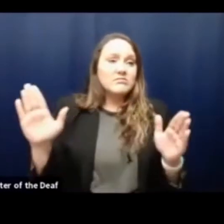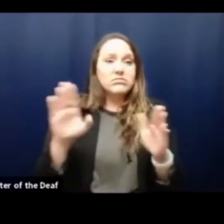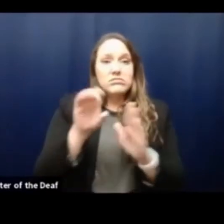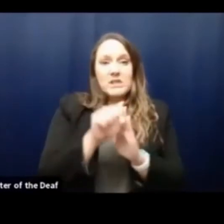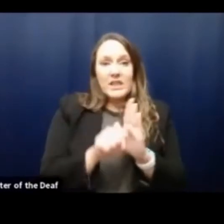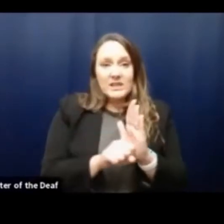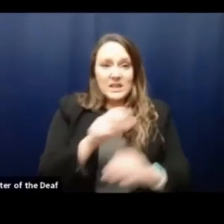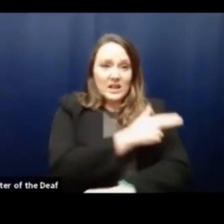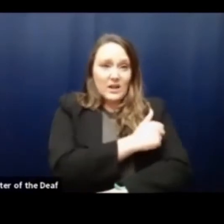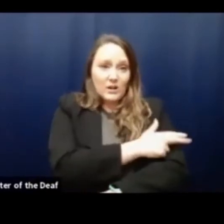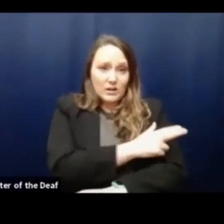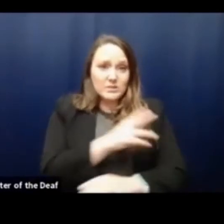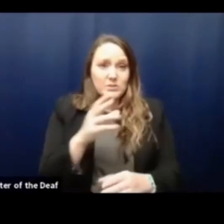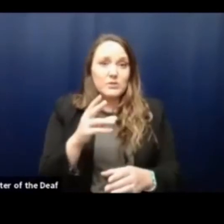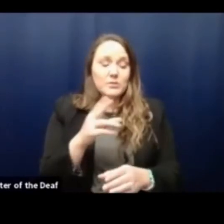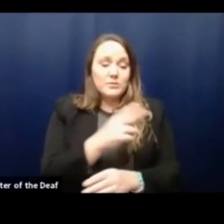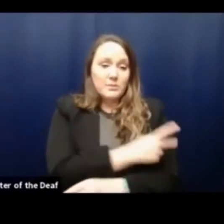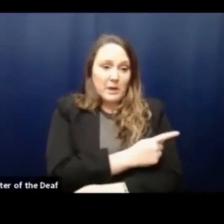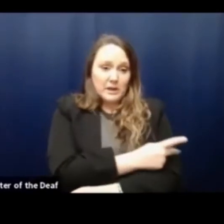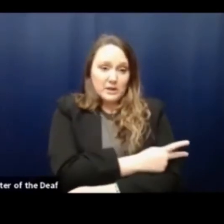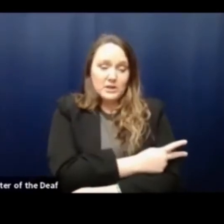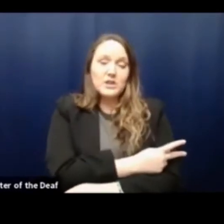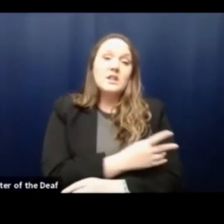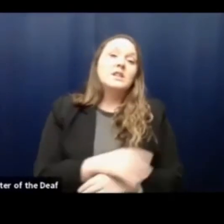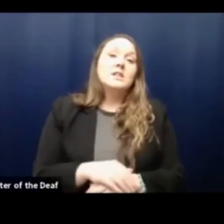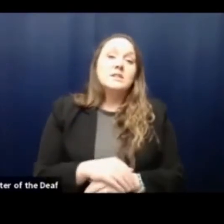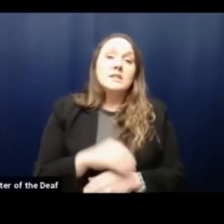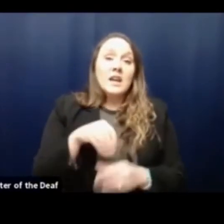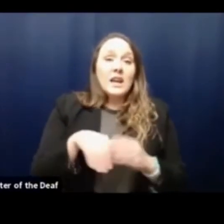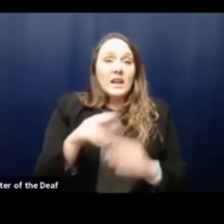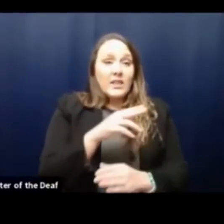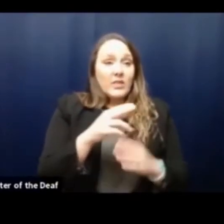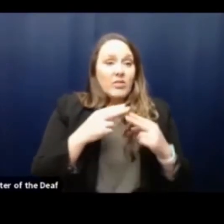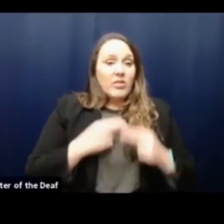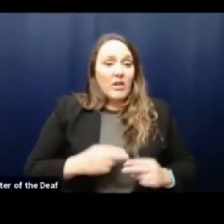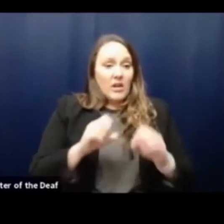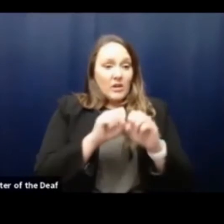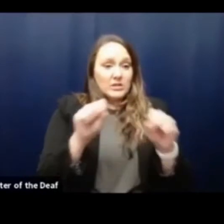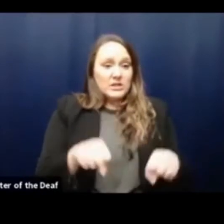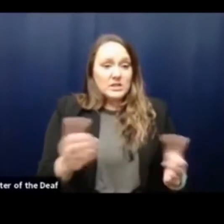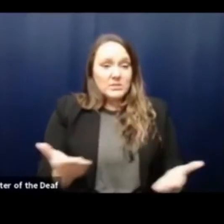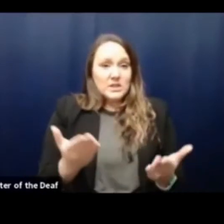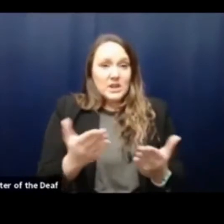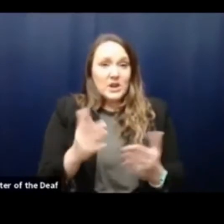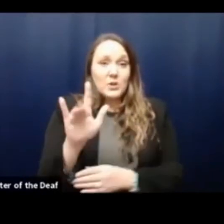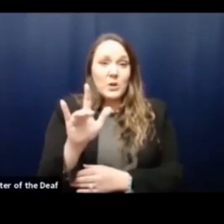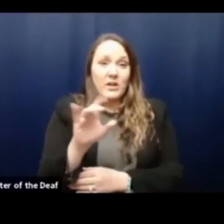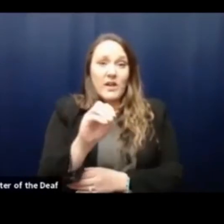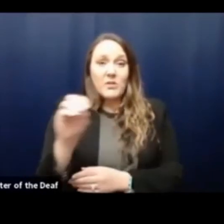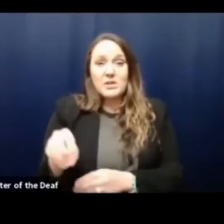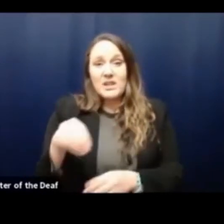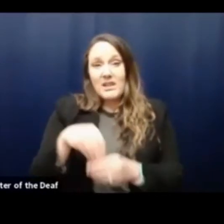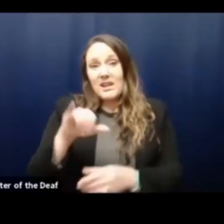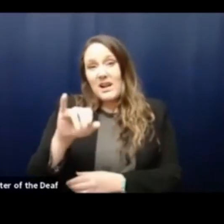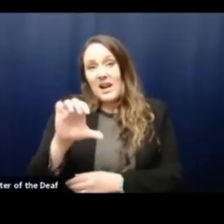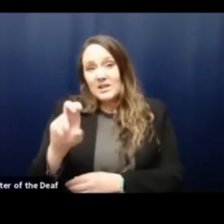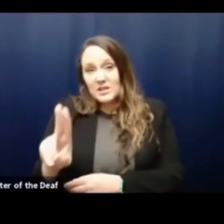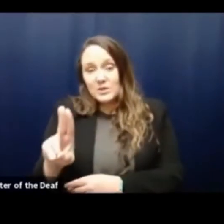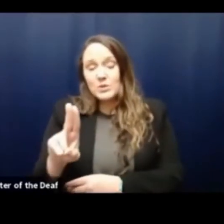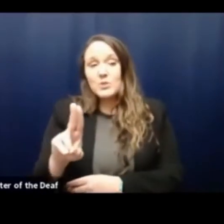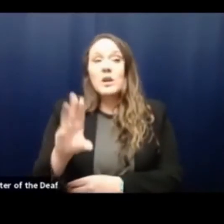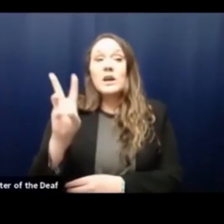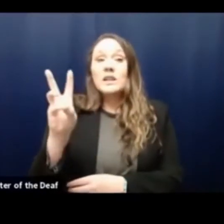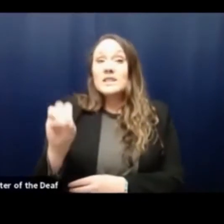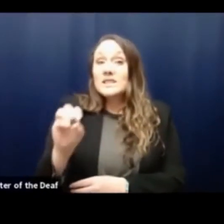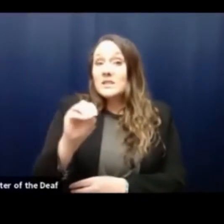hospitalizations within the health systems here regionally. 25% of those were in the ICU and 60